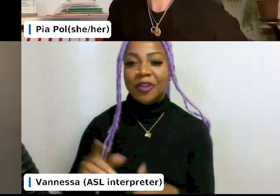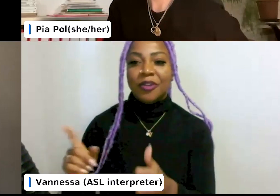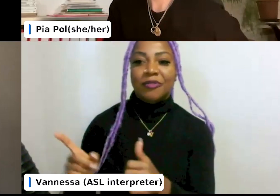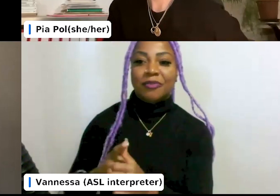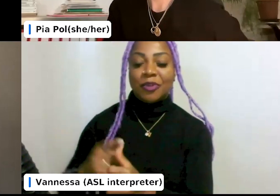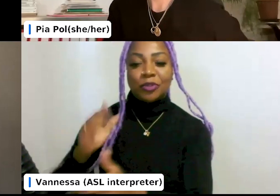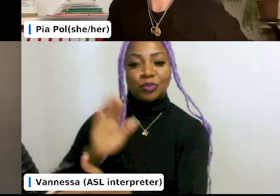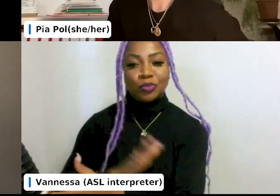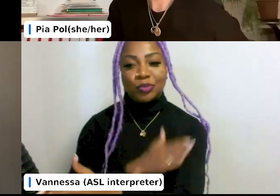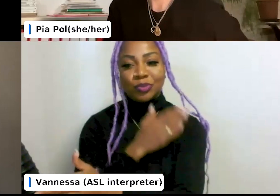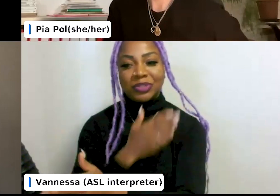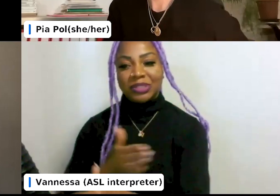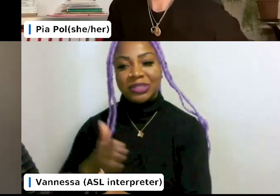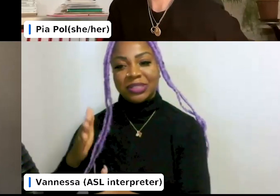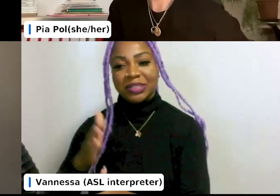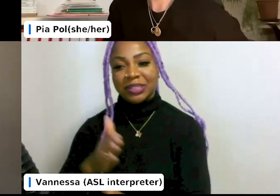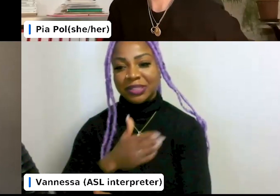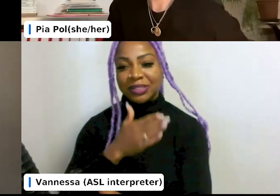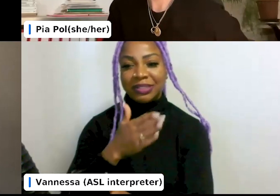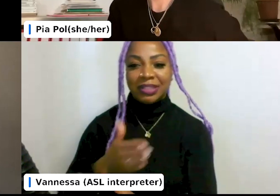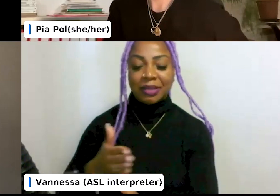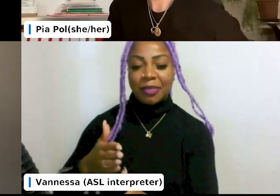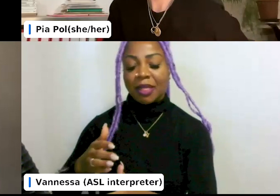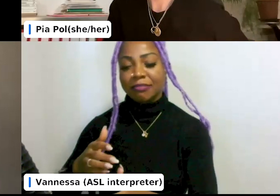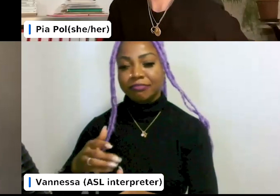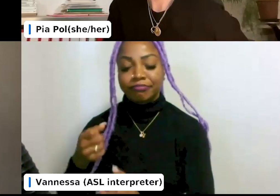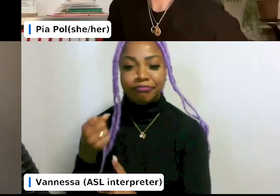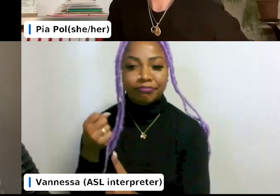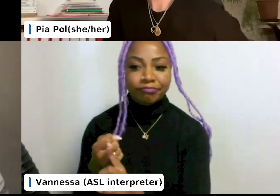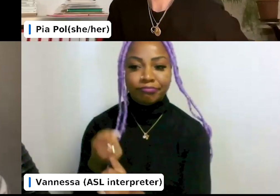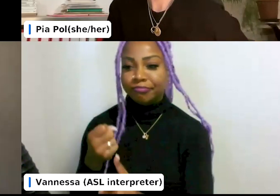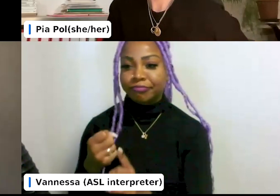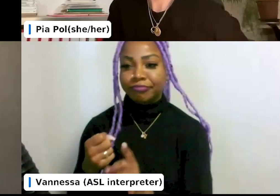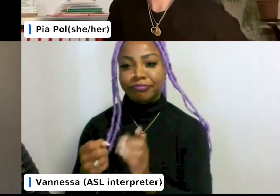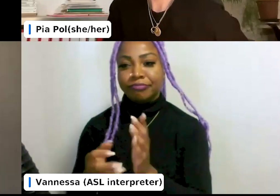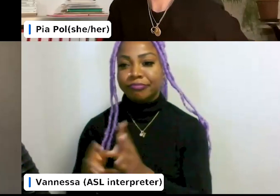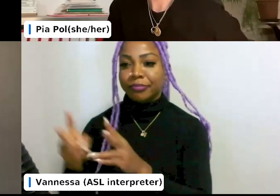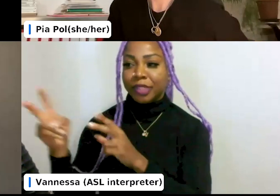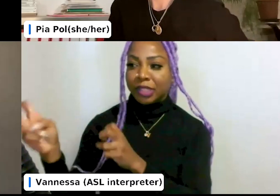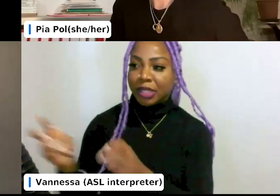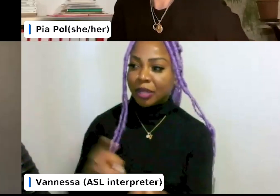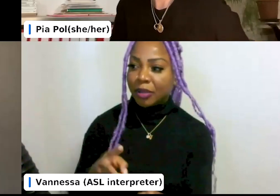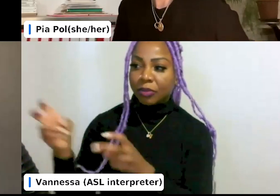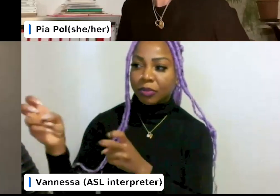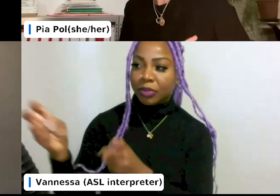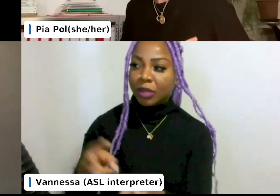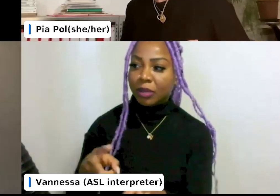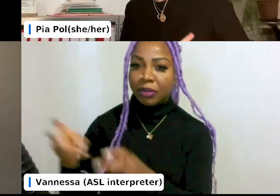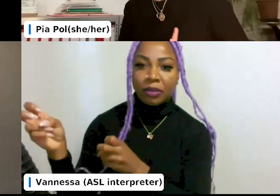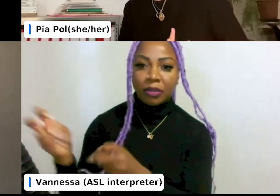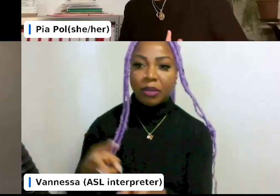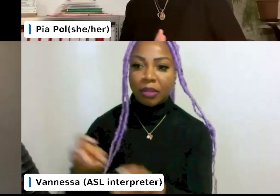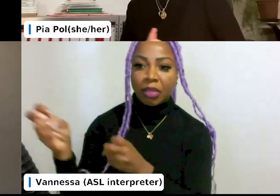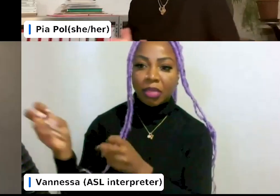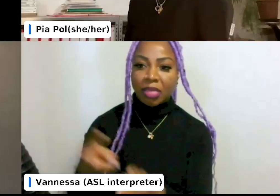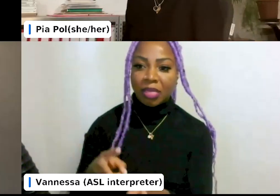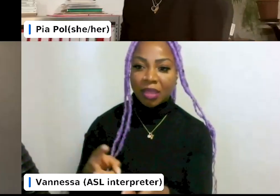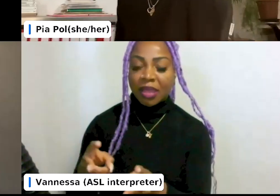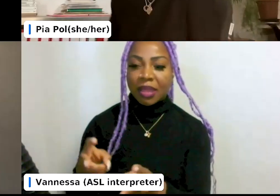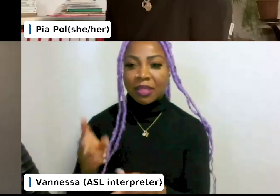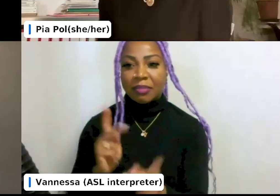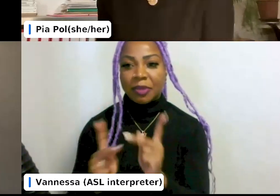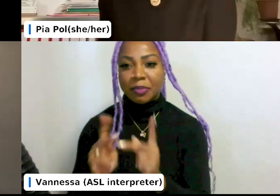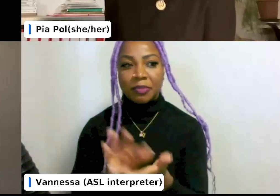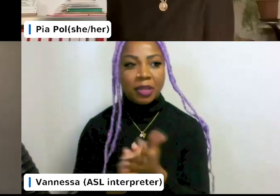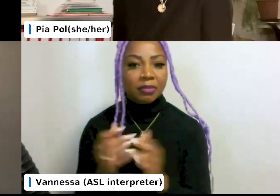when everything became this like digital thing and people were like downloading music, it was, uh, the, the, the scare, but